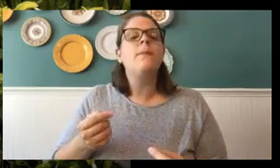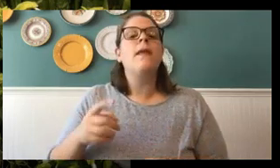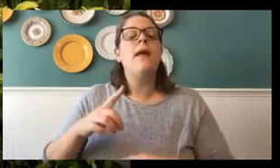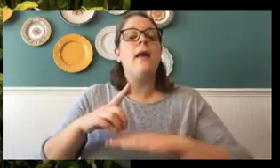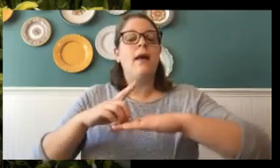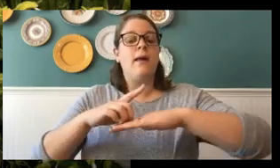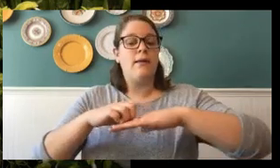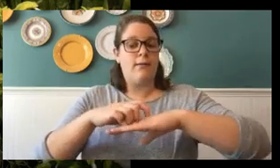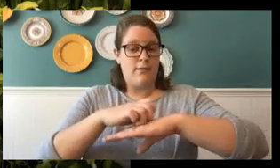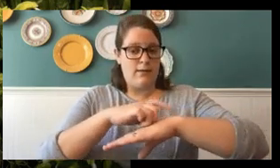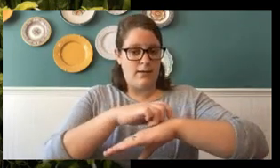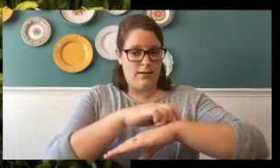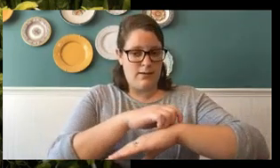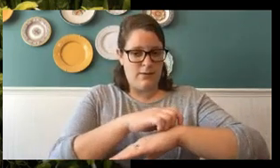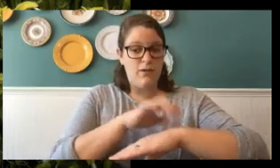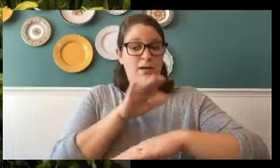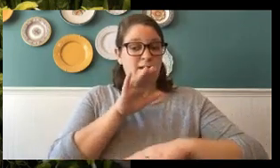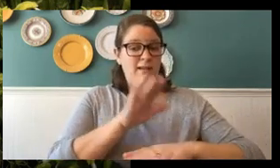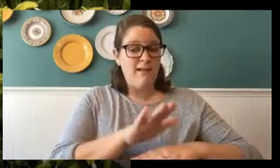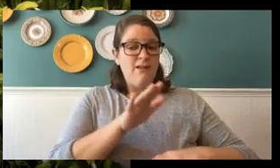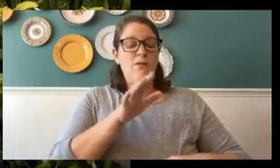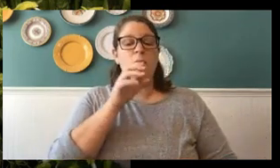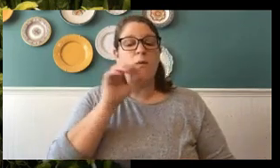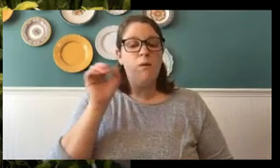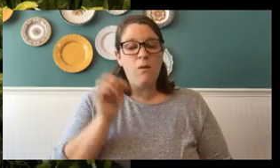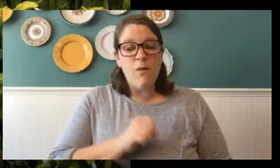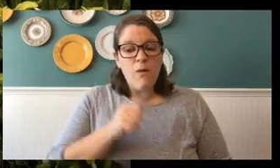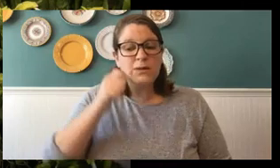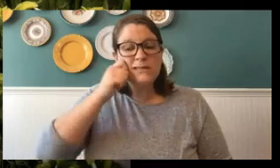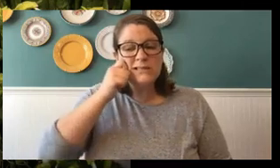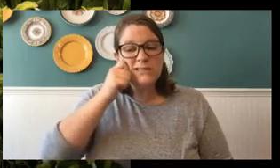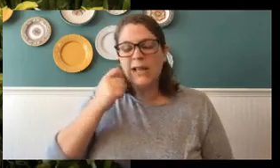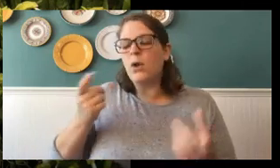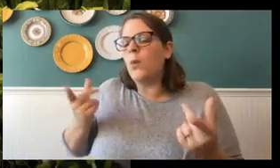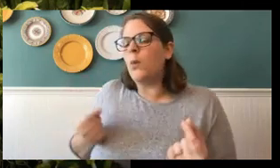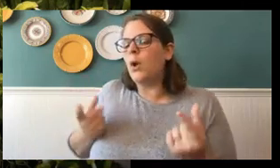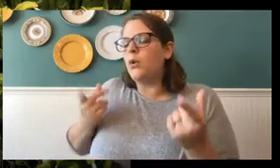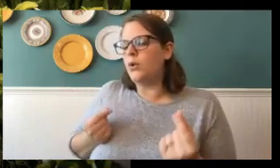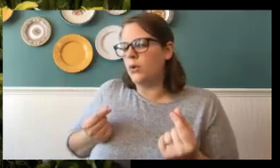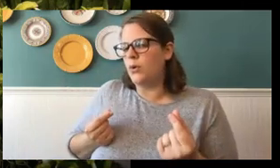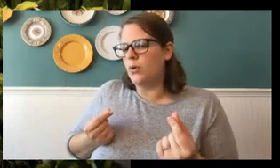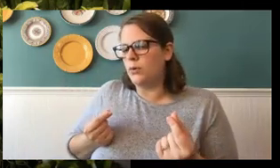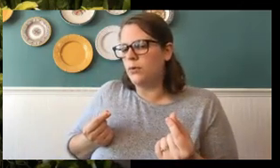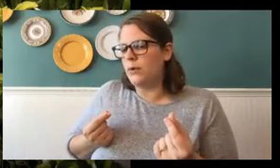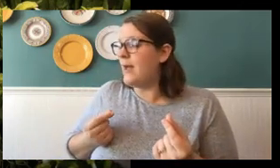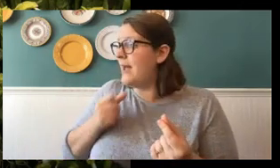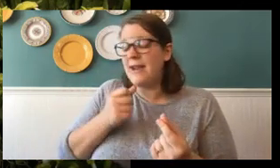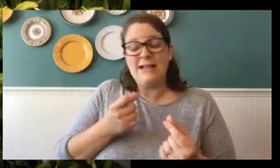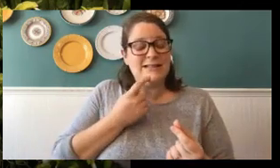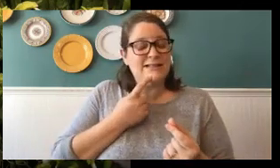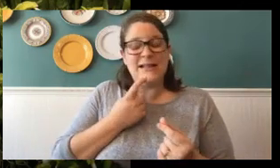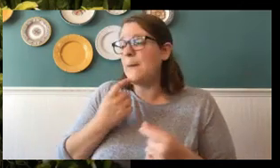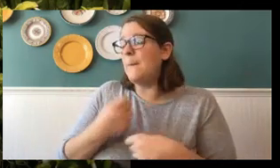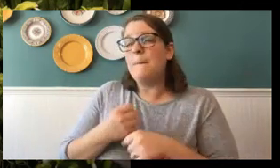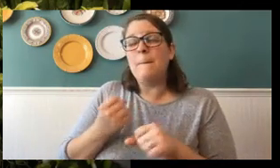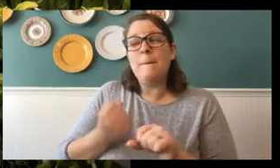do with his old skin? No, I didn't say what does he make with it. I said, does